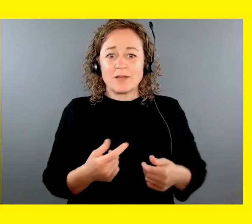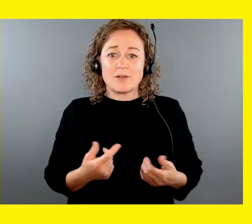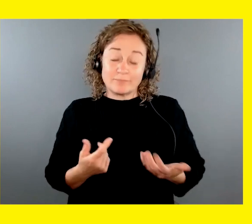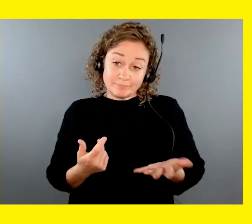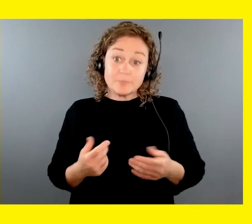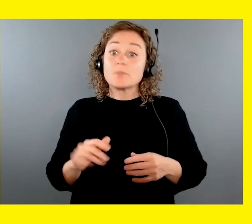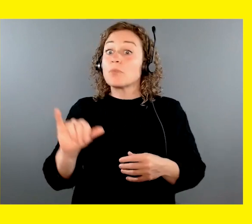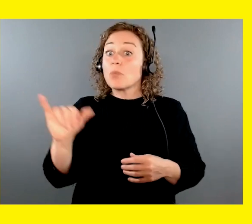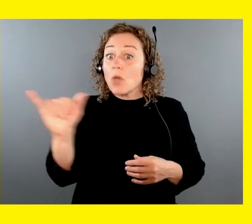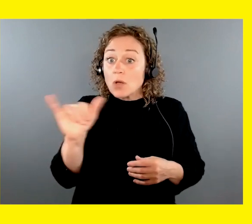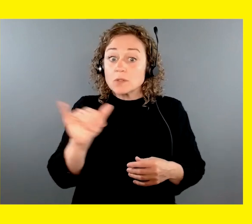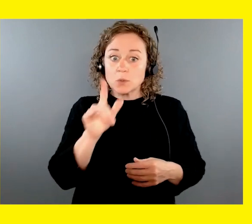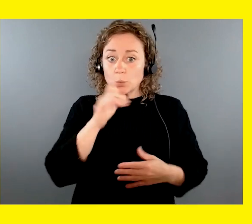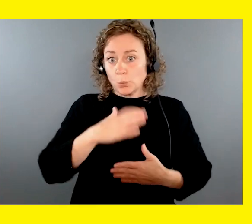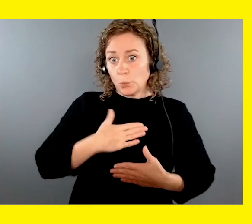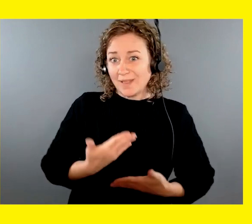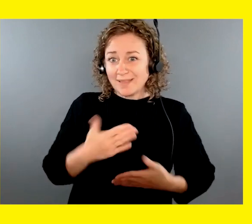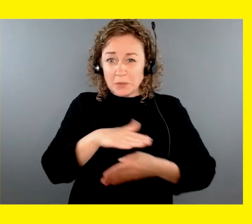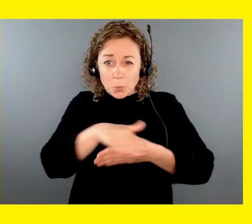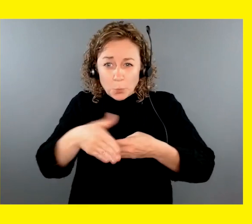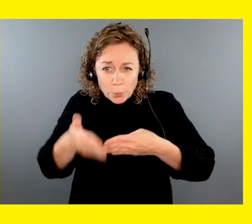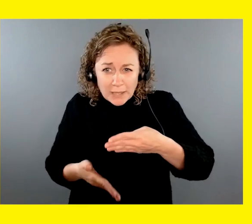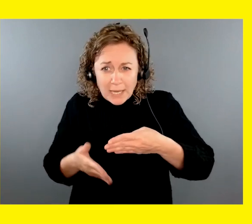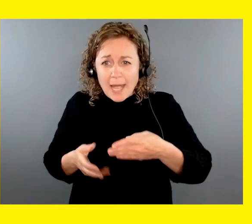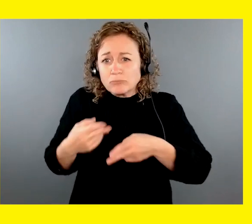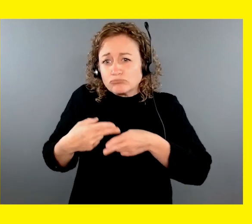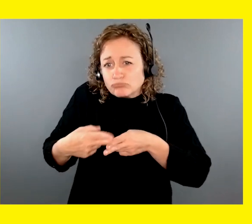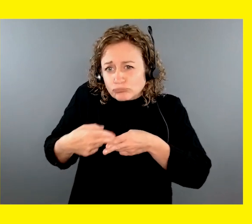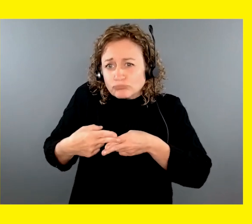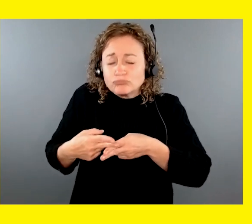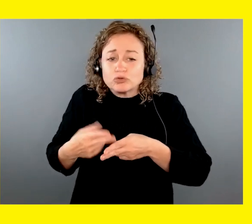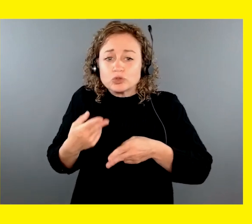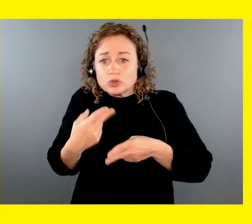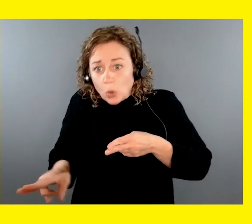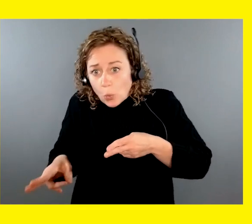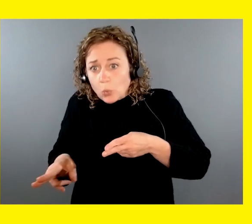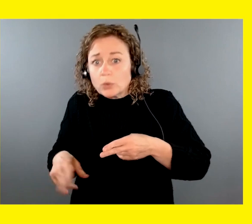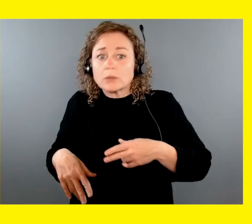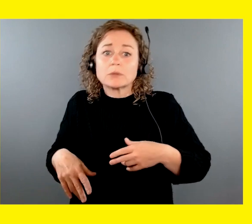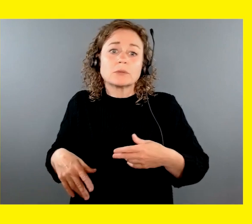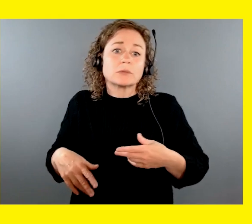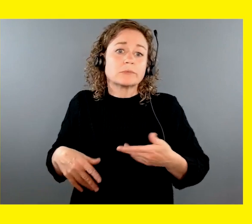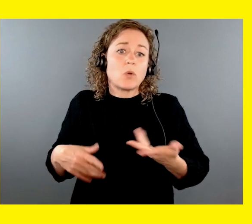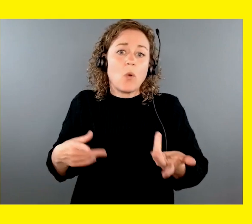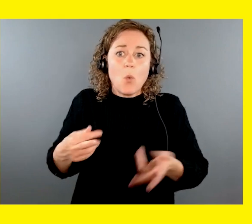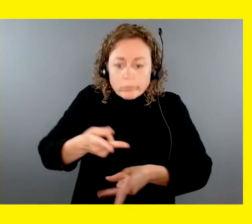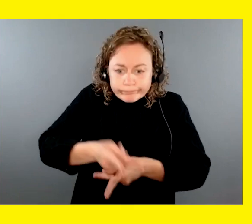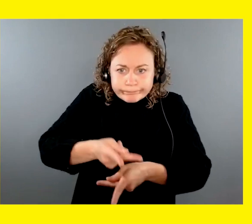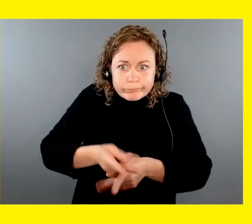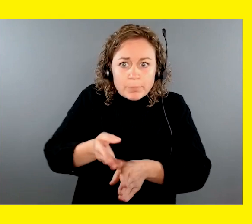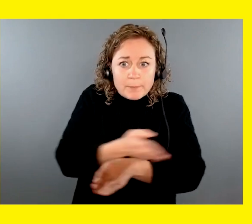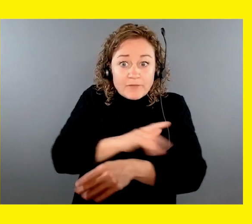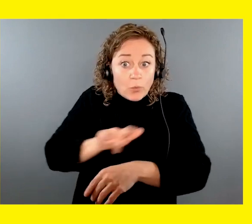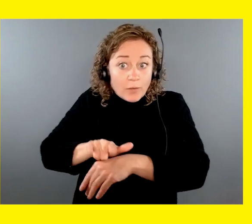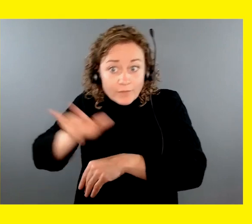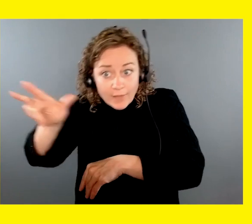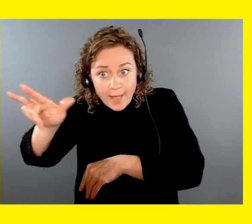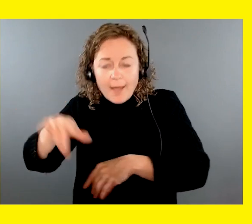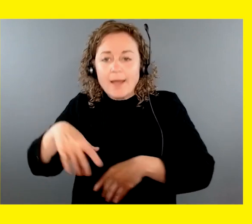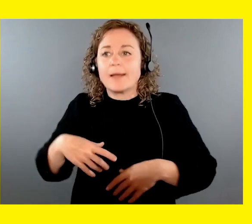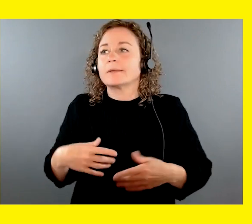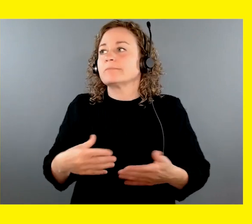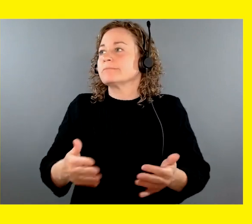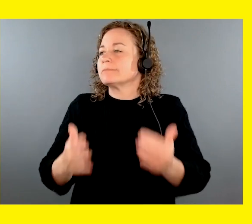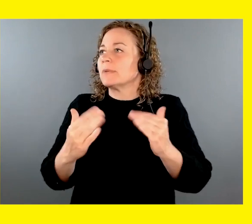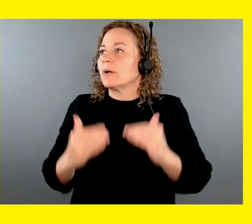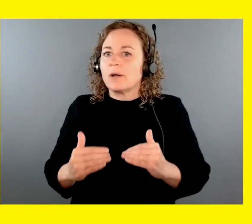board puppies on weekends. Sometimes it's just before they have to fly on an airplane. Other times it's maybe when someone